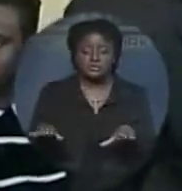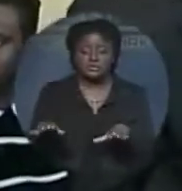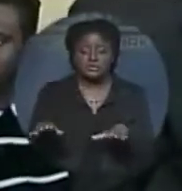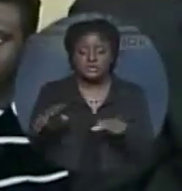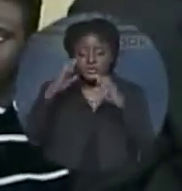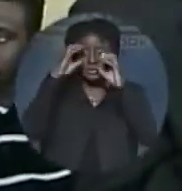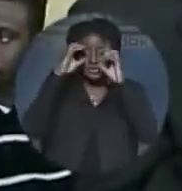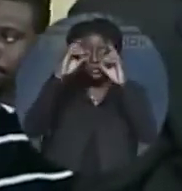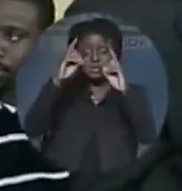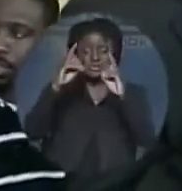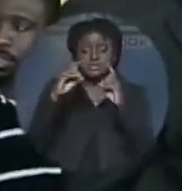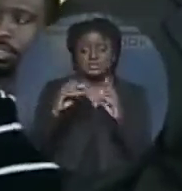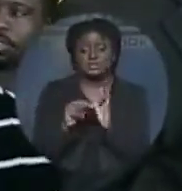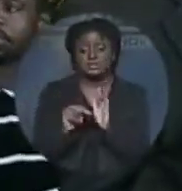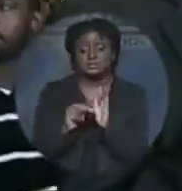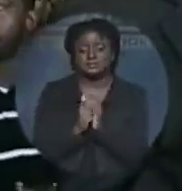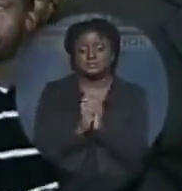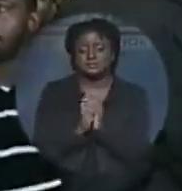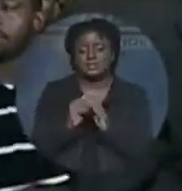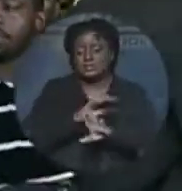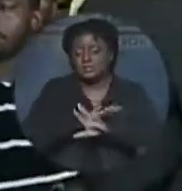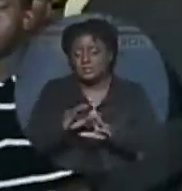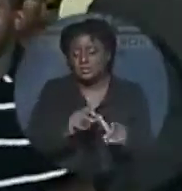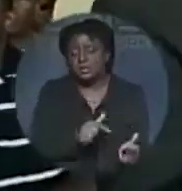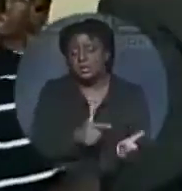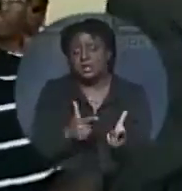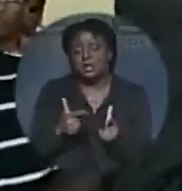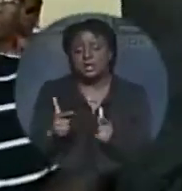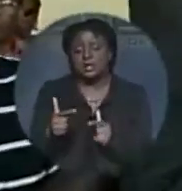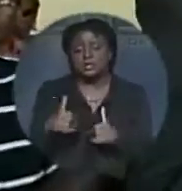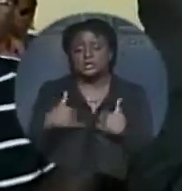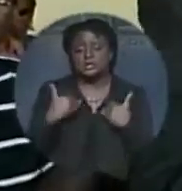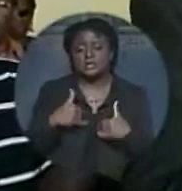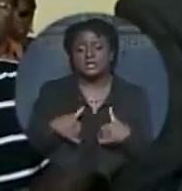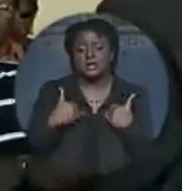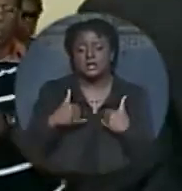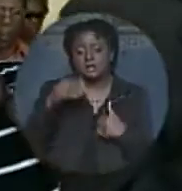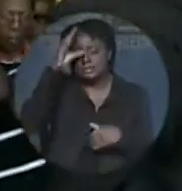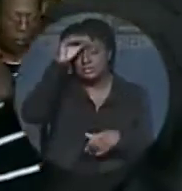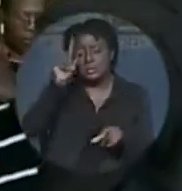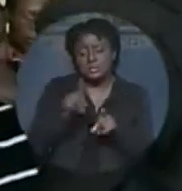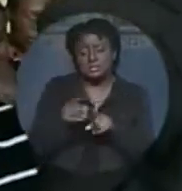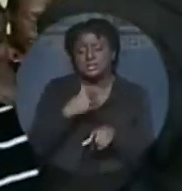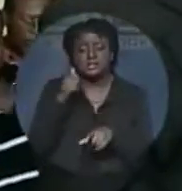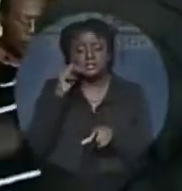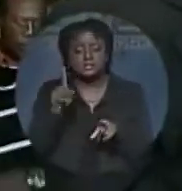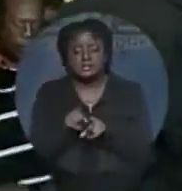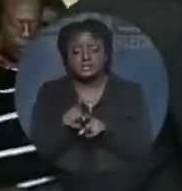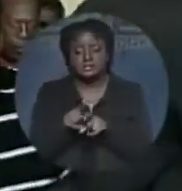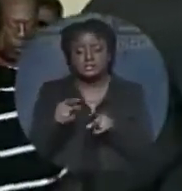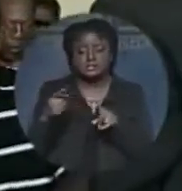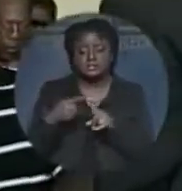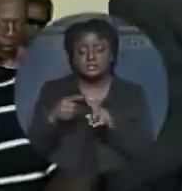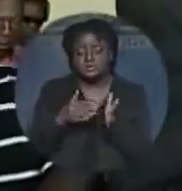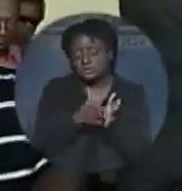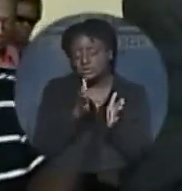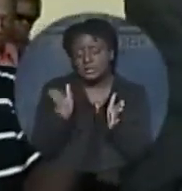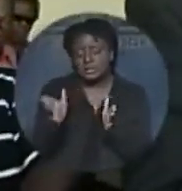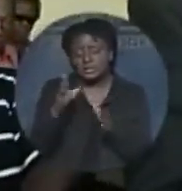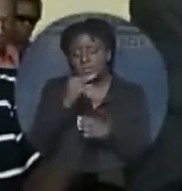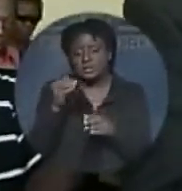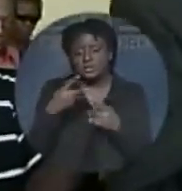needs. Do not allow the younger siblings to distract them when they are attempting to do homework.